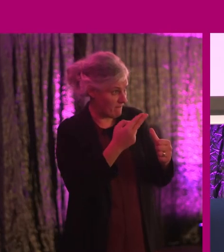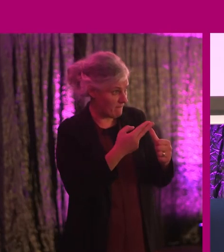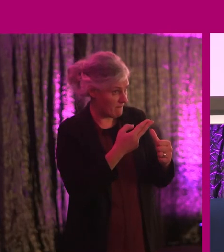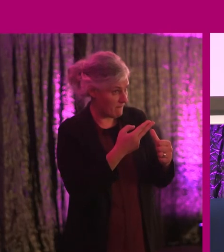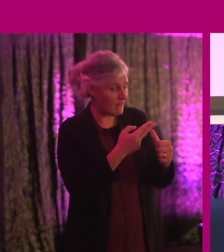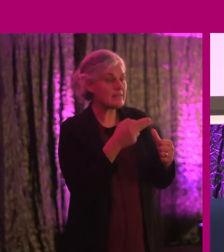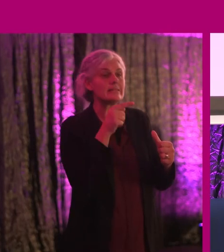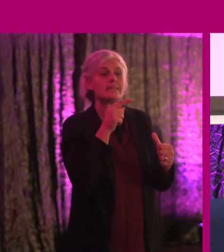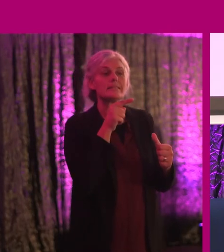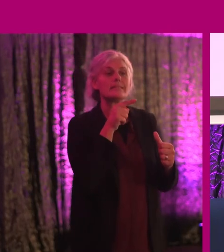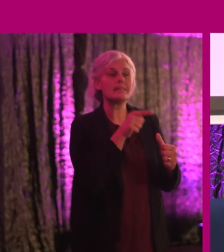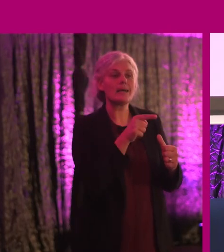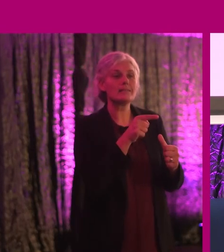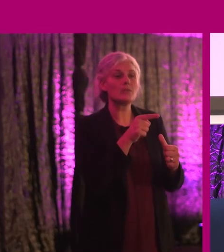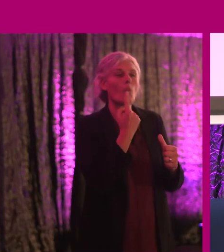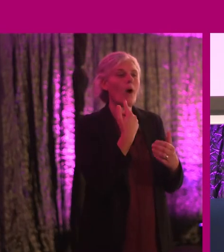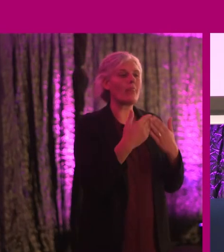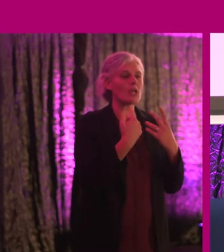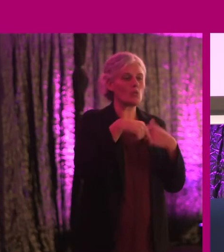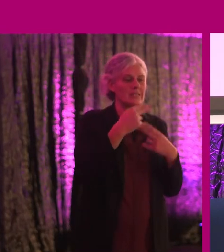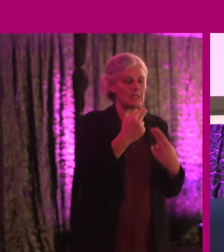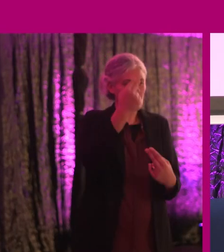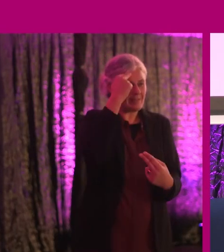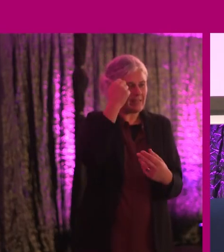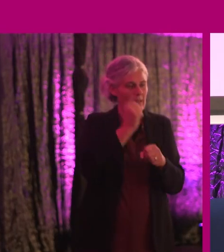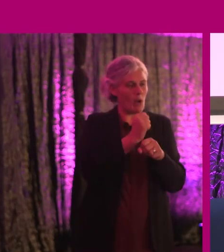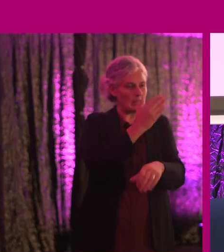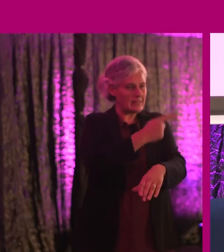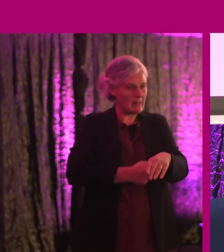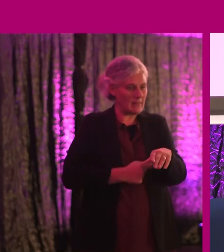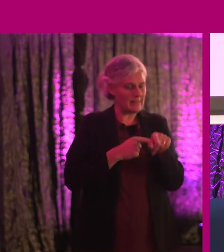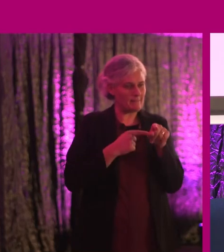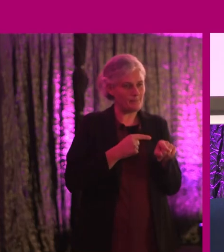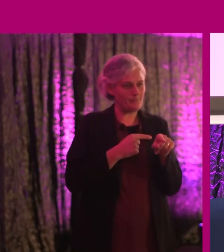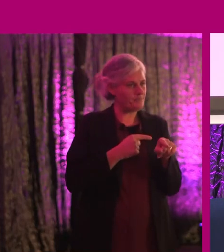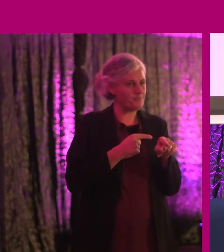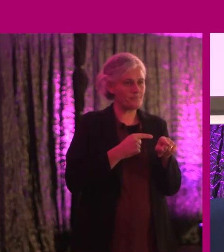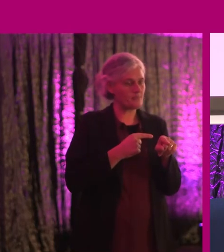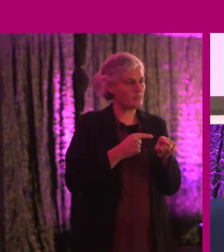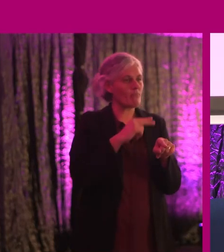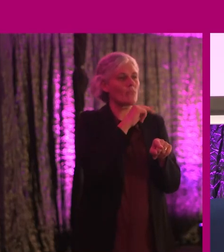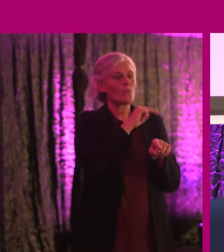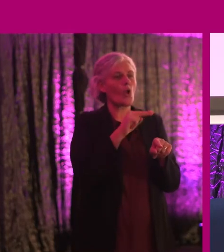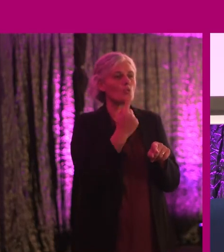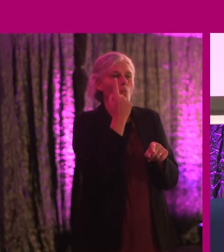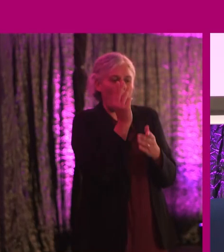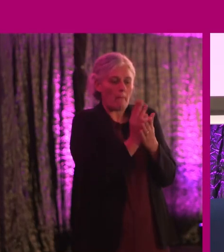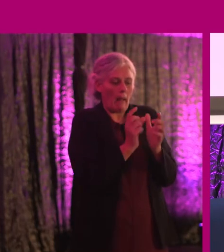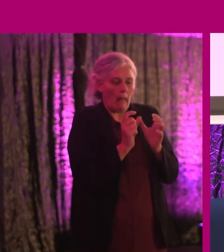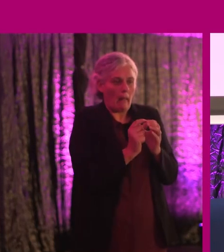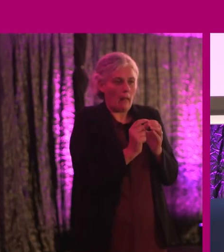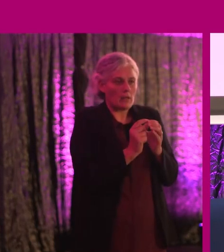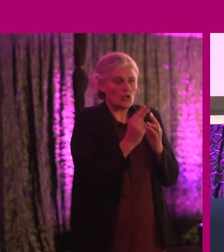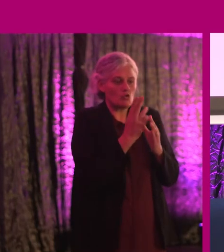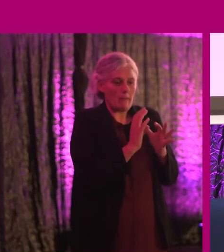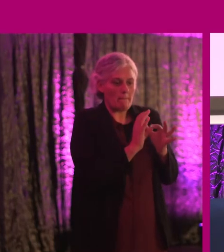So this isn't one thing that we need to understand about disability. It is not one piece on its own. It should be integrated